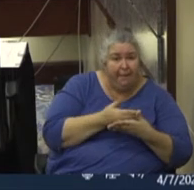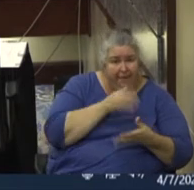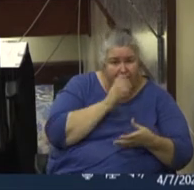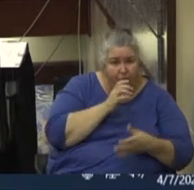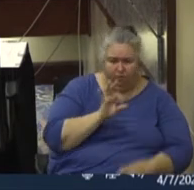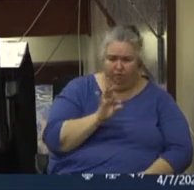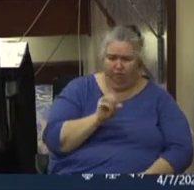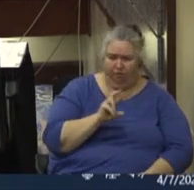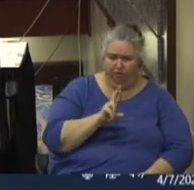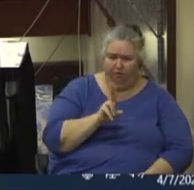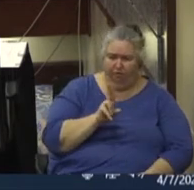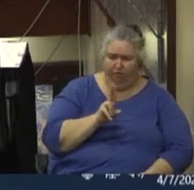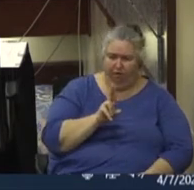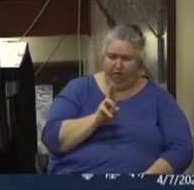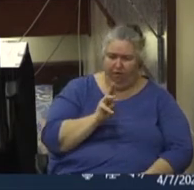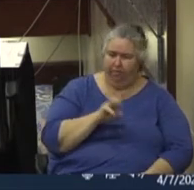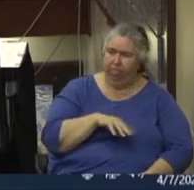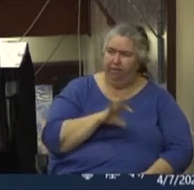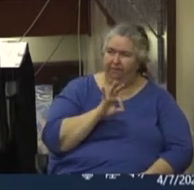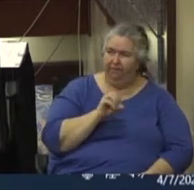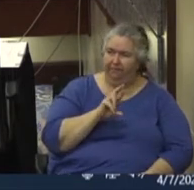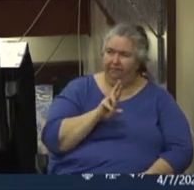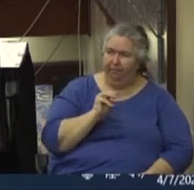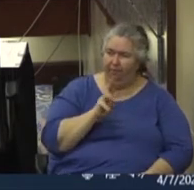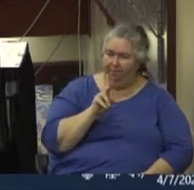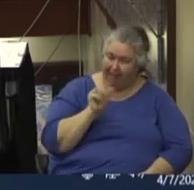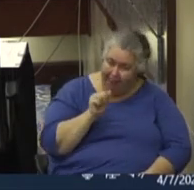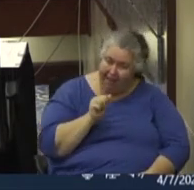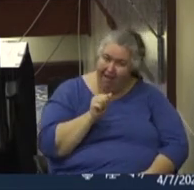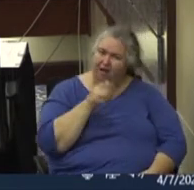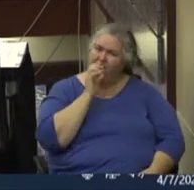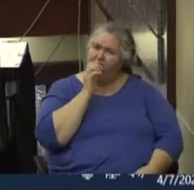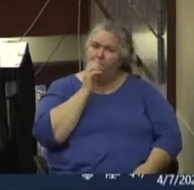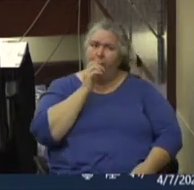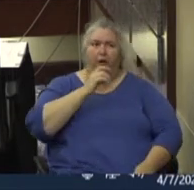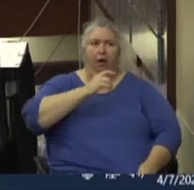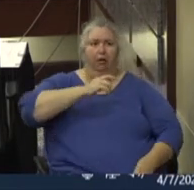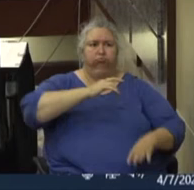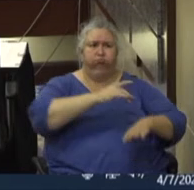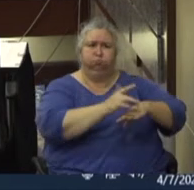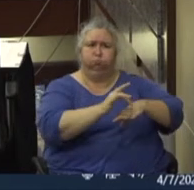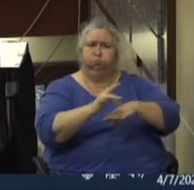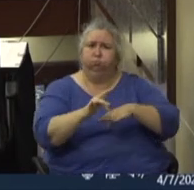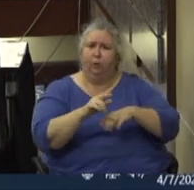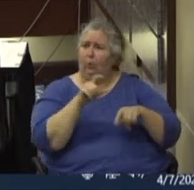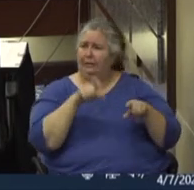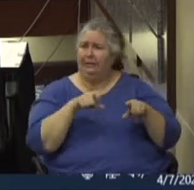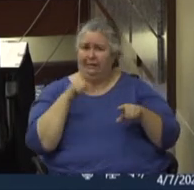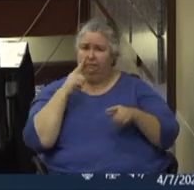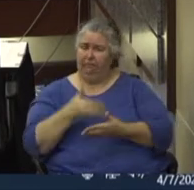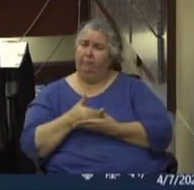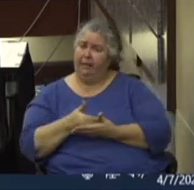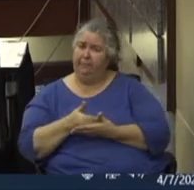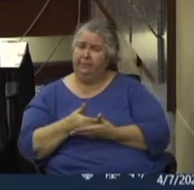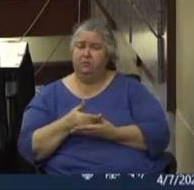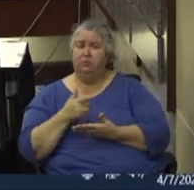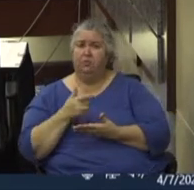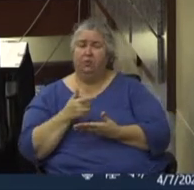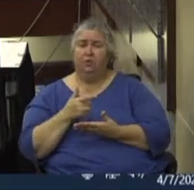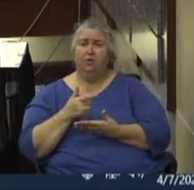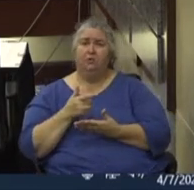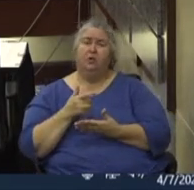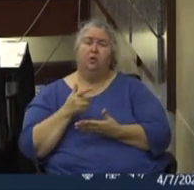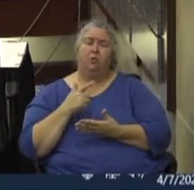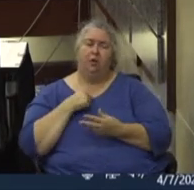uh, addressing, you know, immediately creating a strike force around that, finding out what was the, where was the